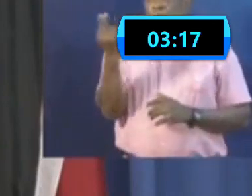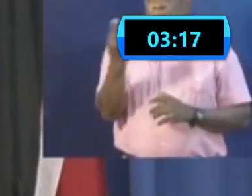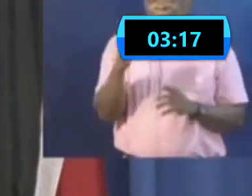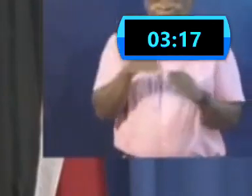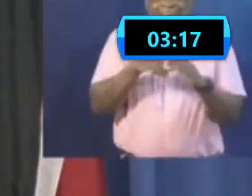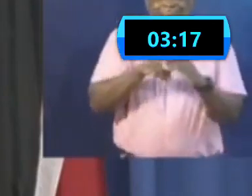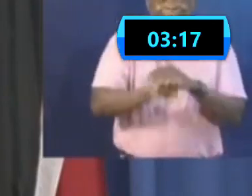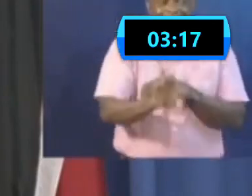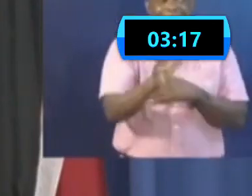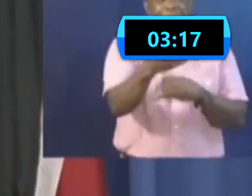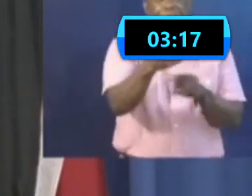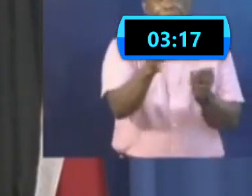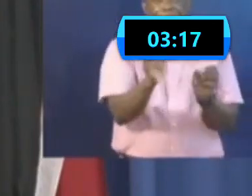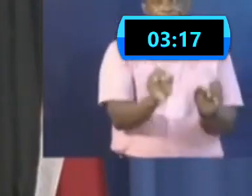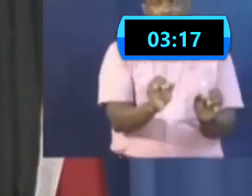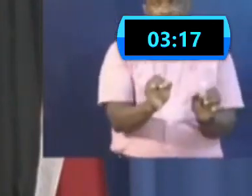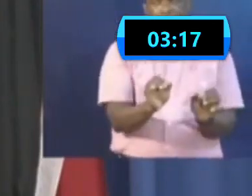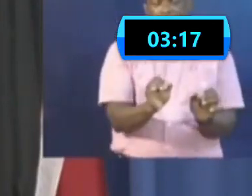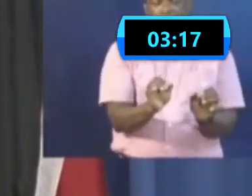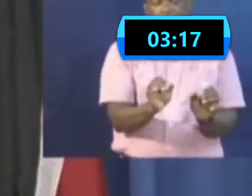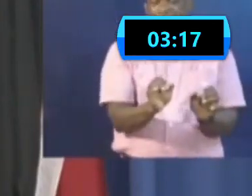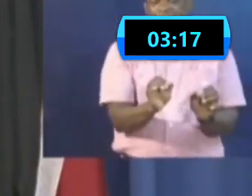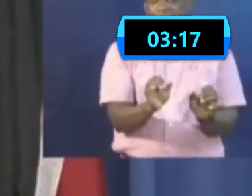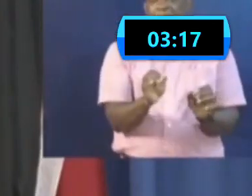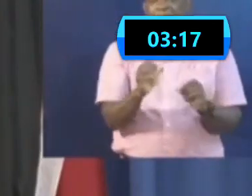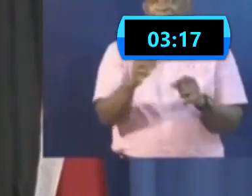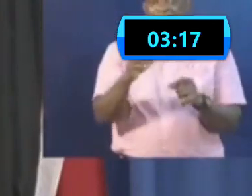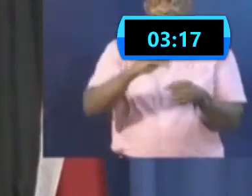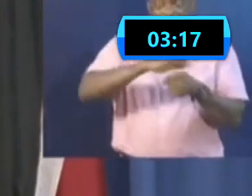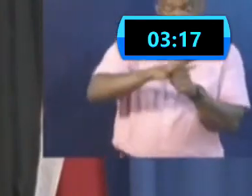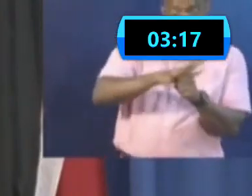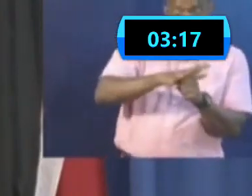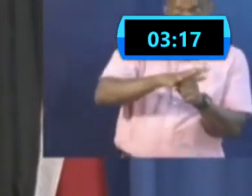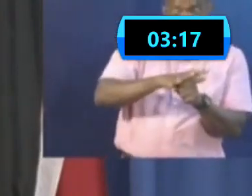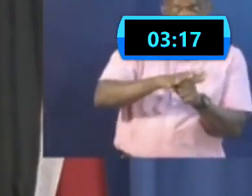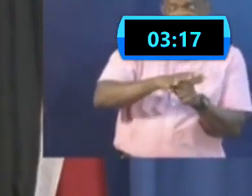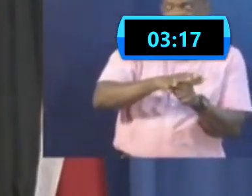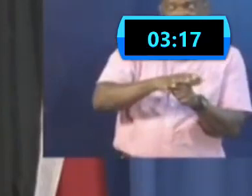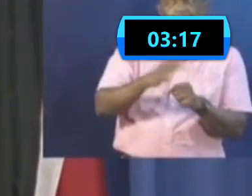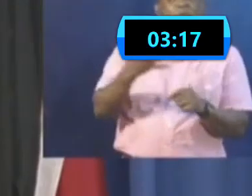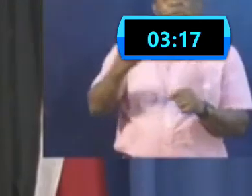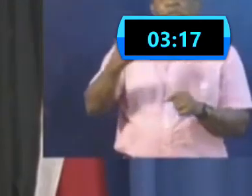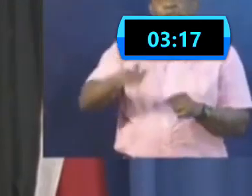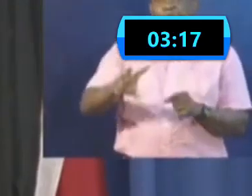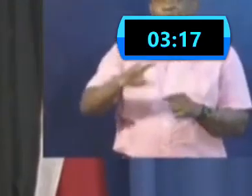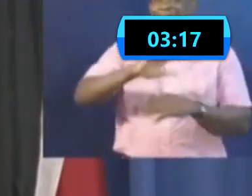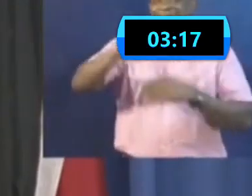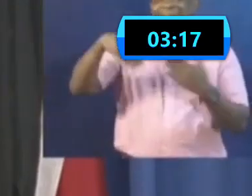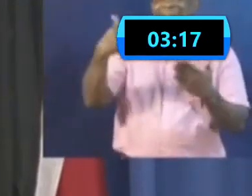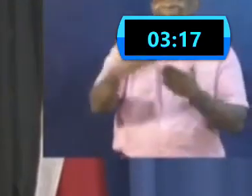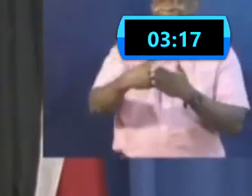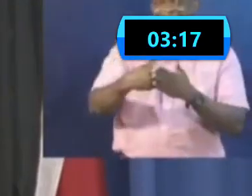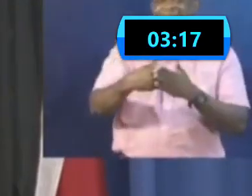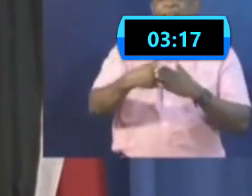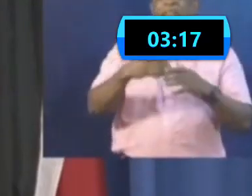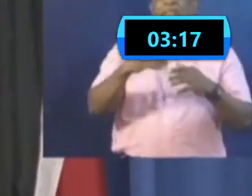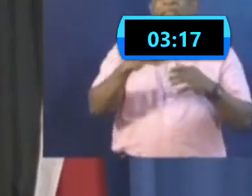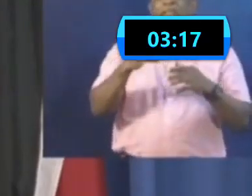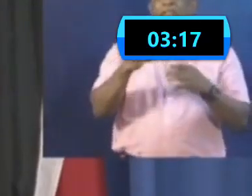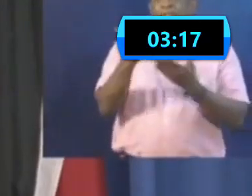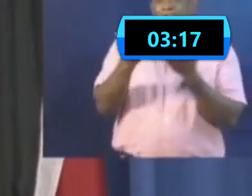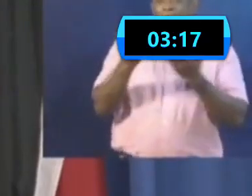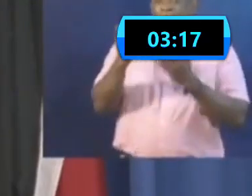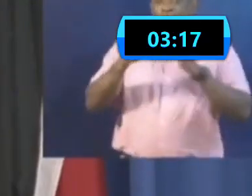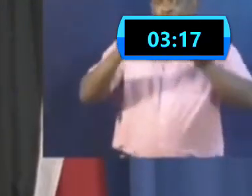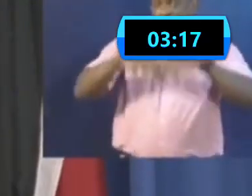be positive, the entire operation is not closed at the same time. You have persons that can come in and fill that void. We do sanitization in